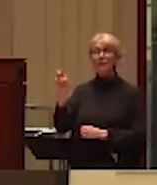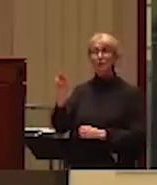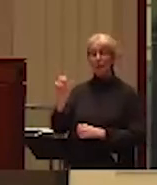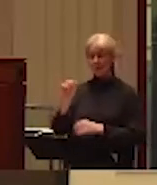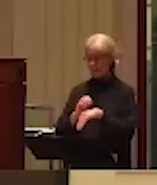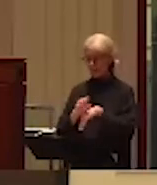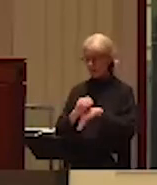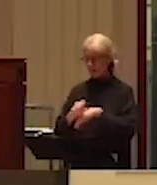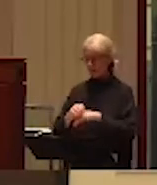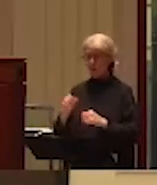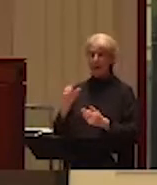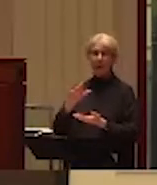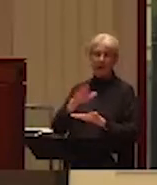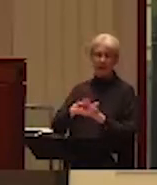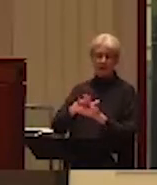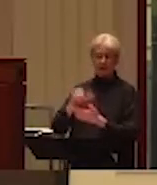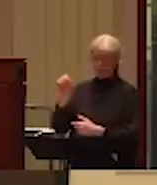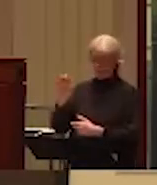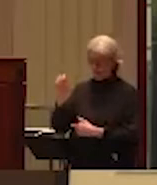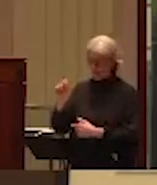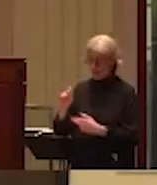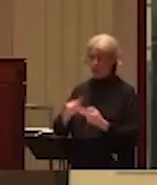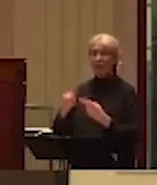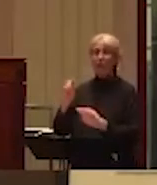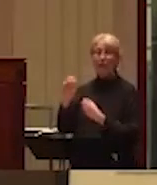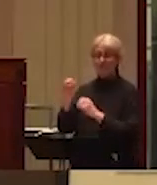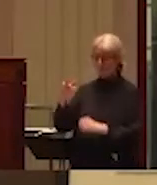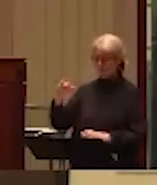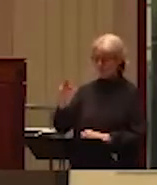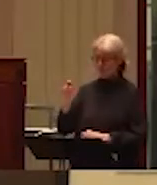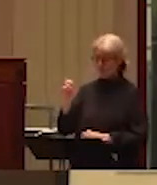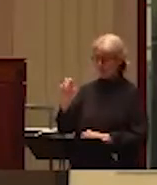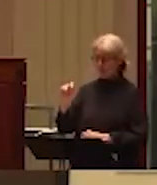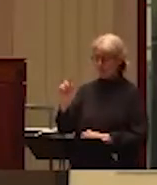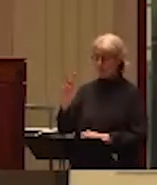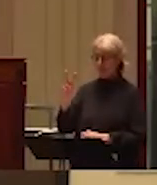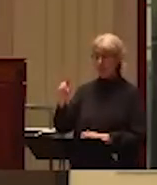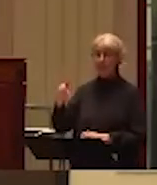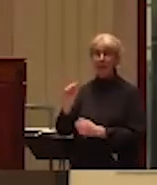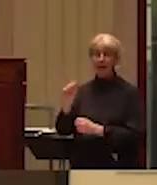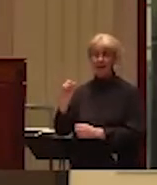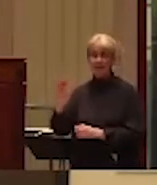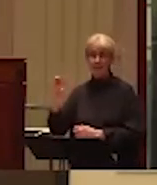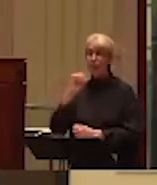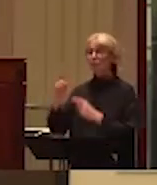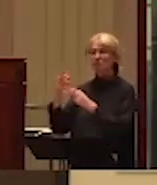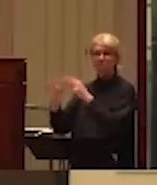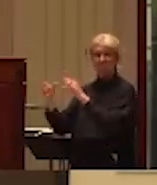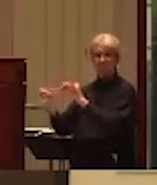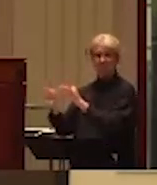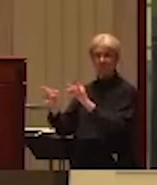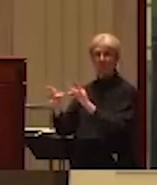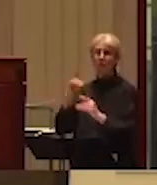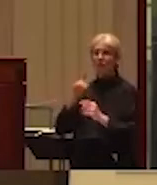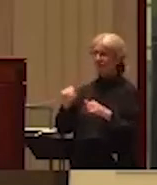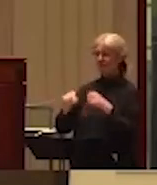president academic to say a few words and introduce the recipient of the 2022 Nora and Ted Sterling prize in support of controversy.